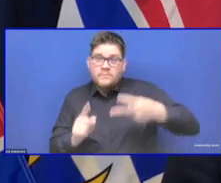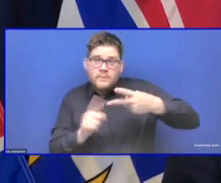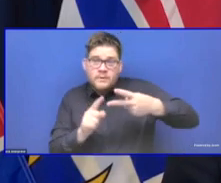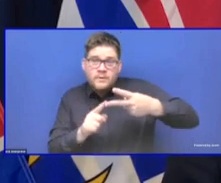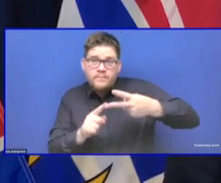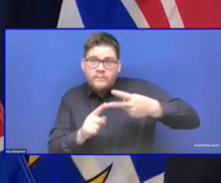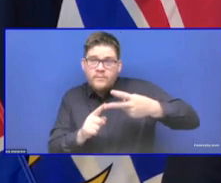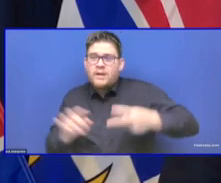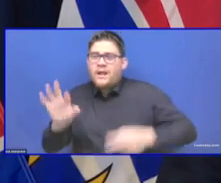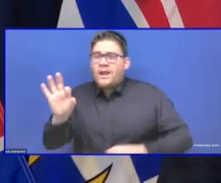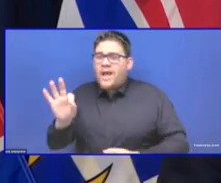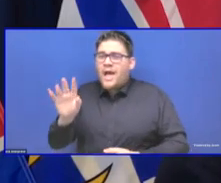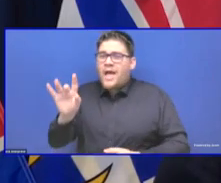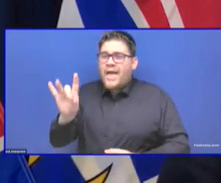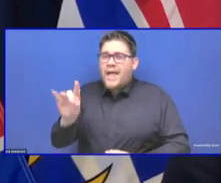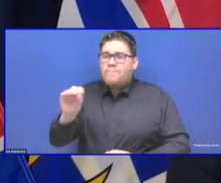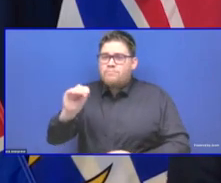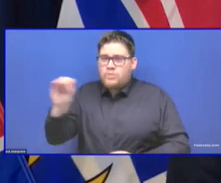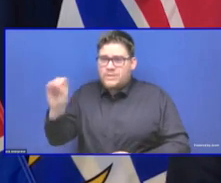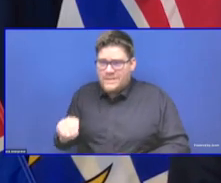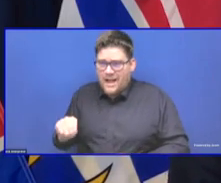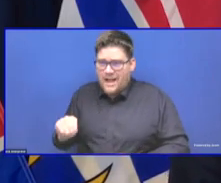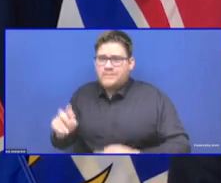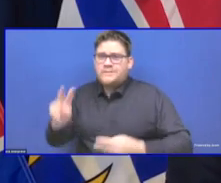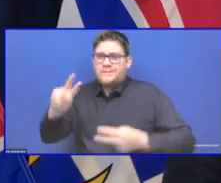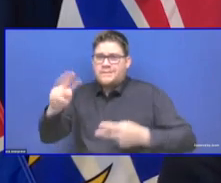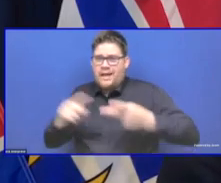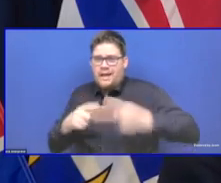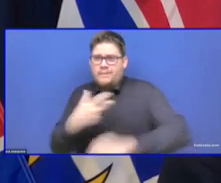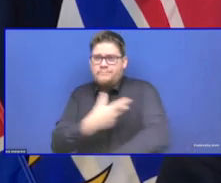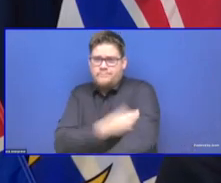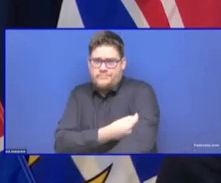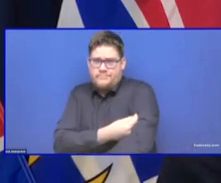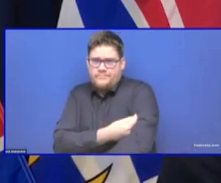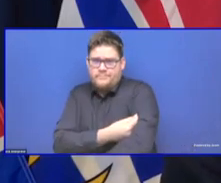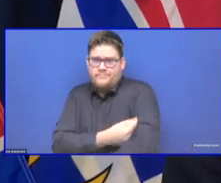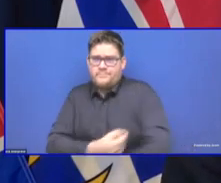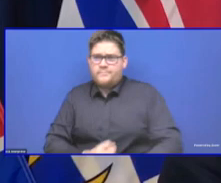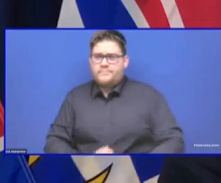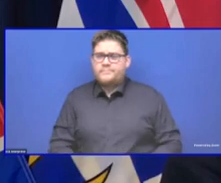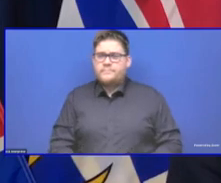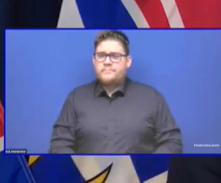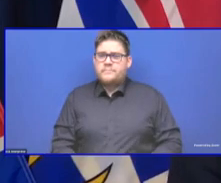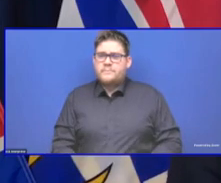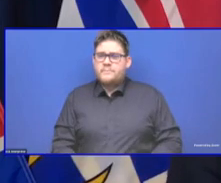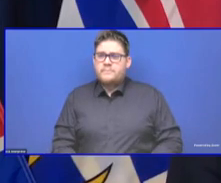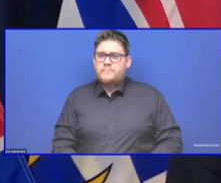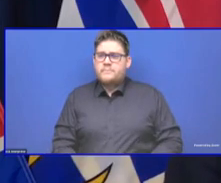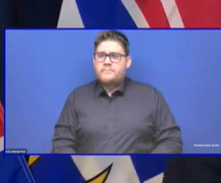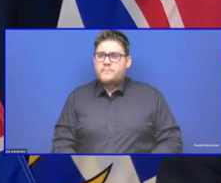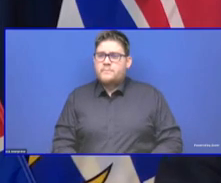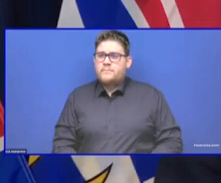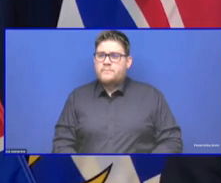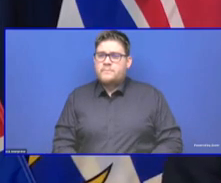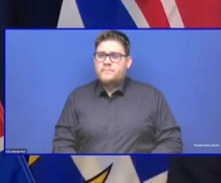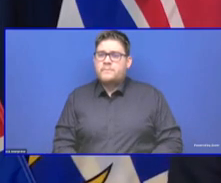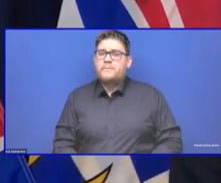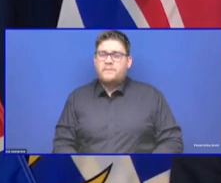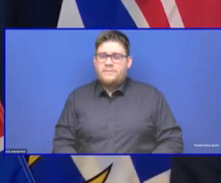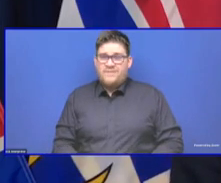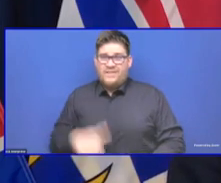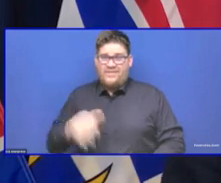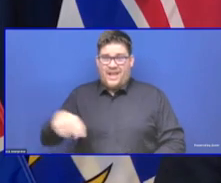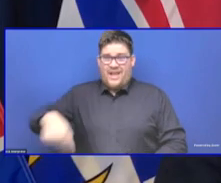right thing to do. It is necessary to protect everybody. It is, of course, challenging and difficult. But the main